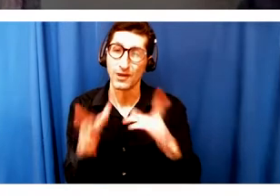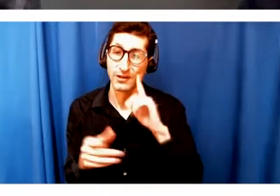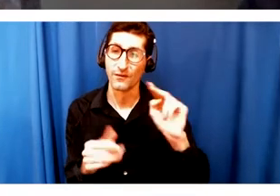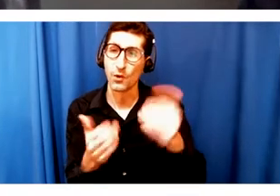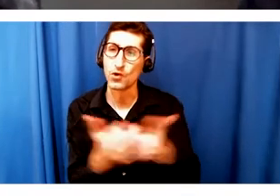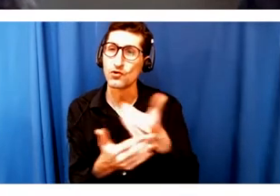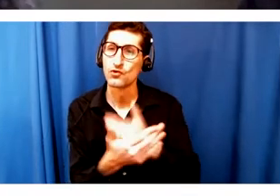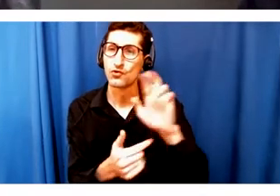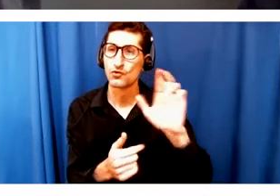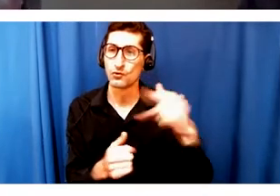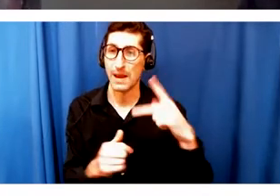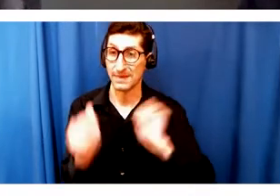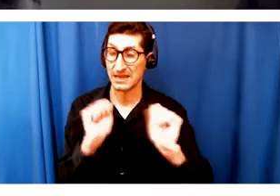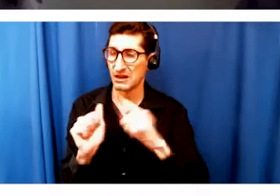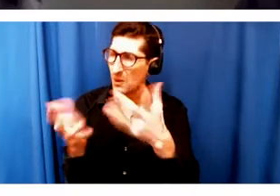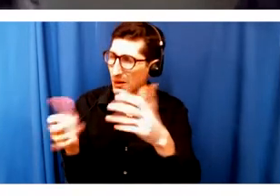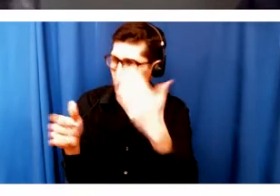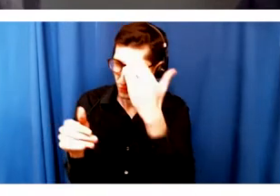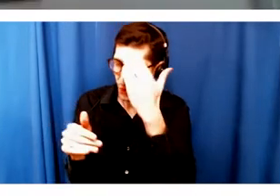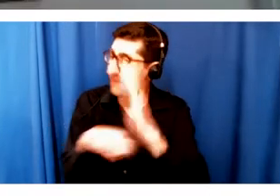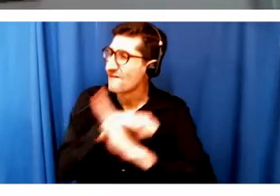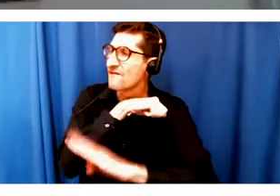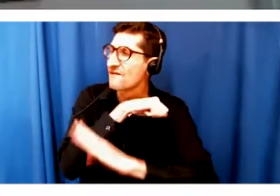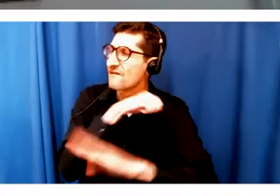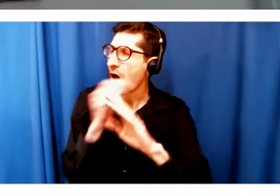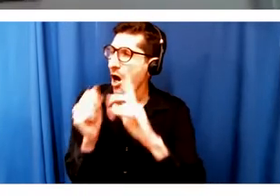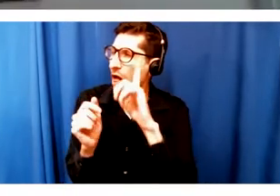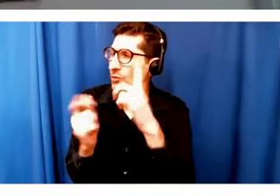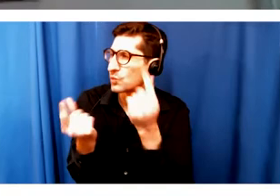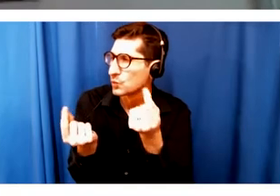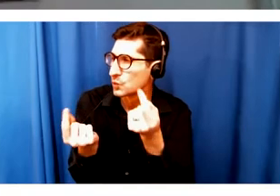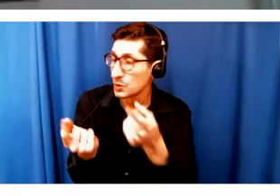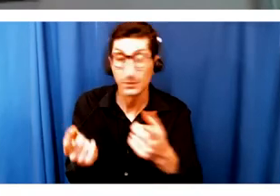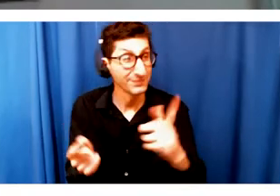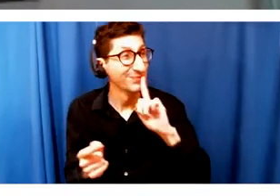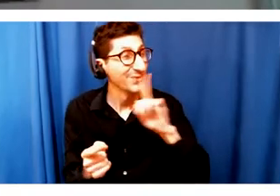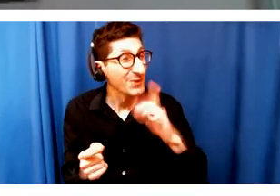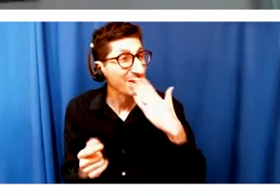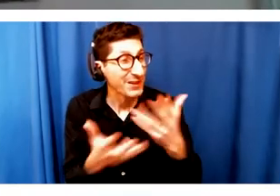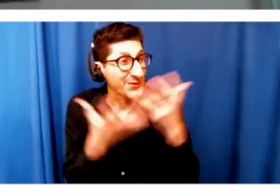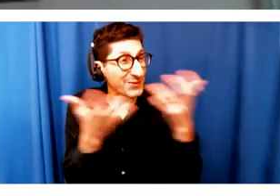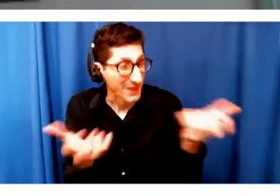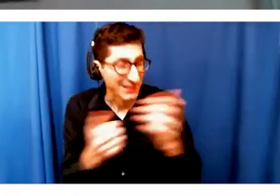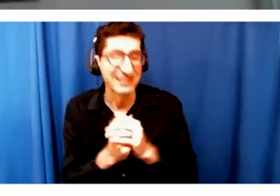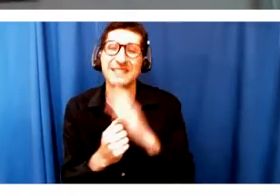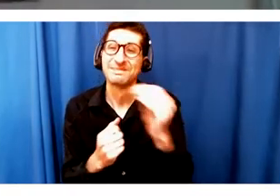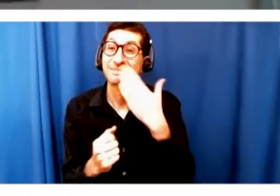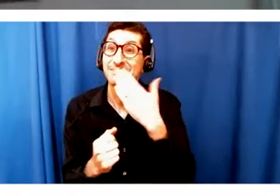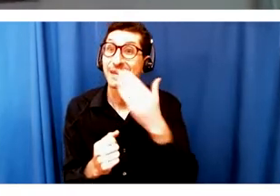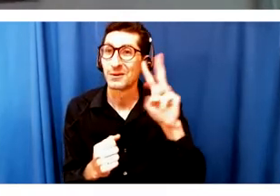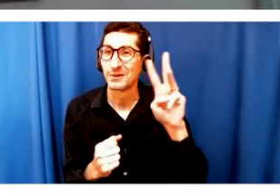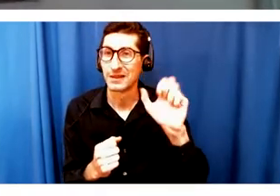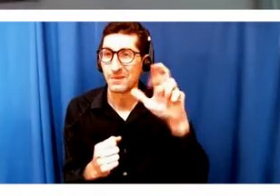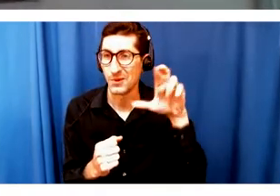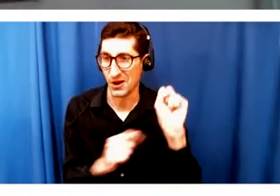about what fall looks like over at New Rep. Sure. Thank you so much, Annie Levy. And, also, thank you, WERS, because a world